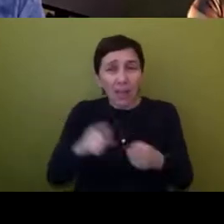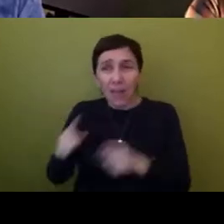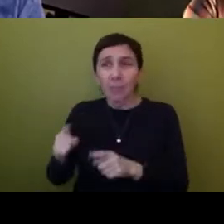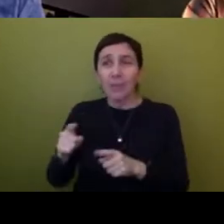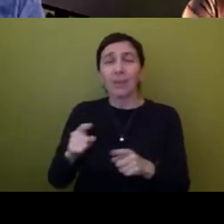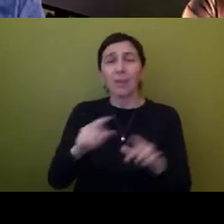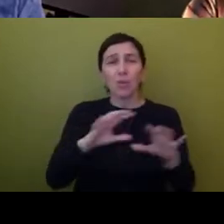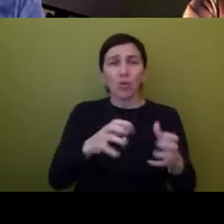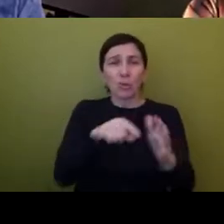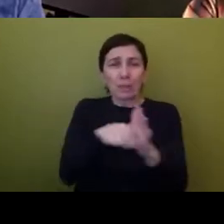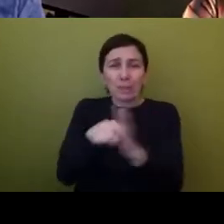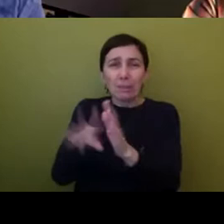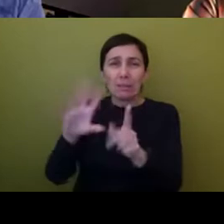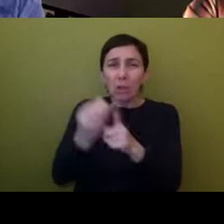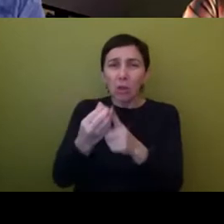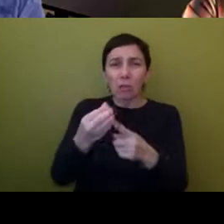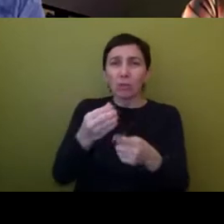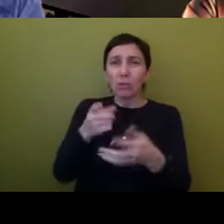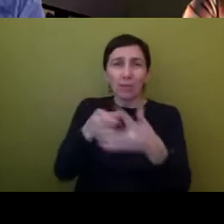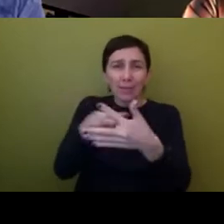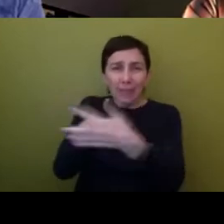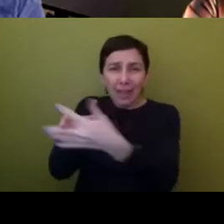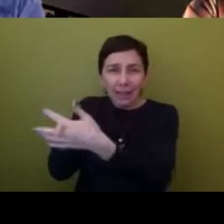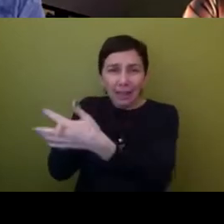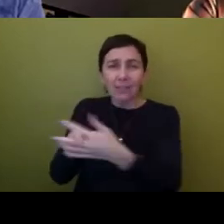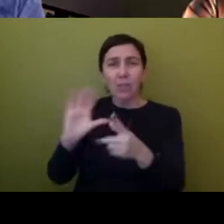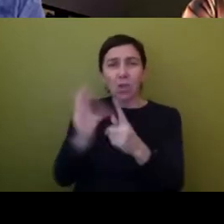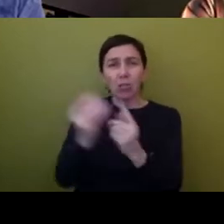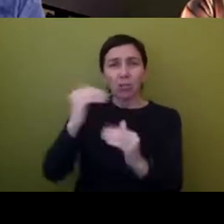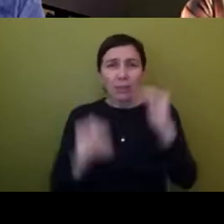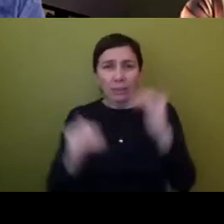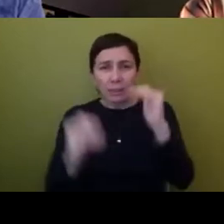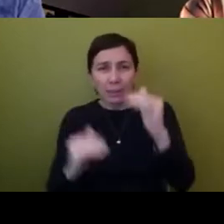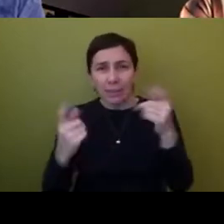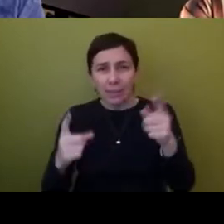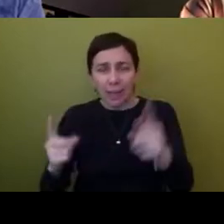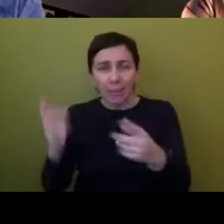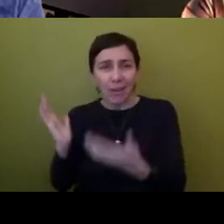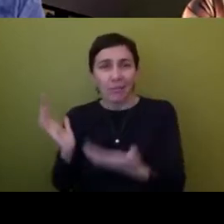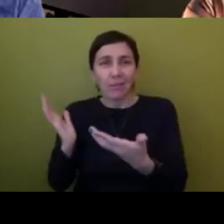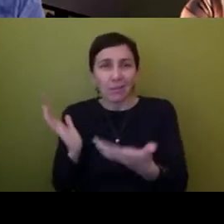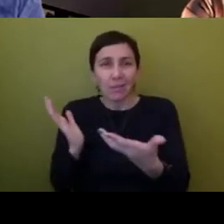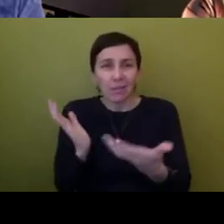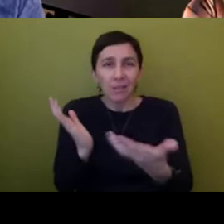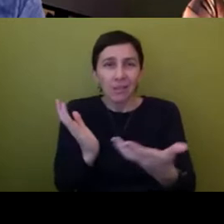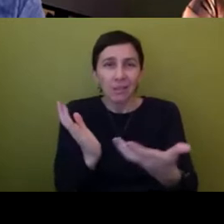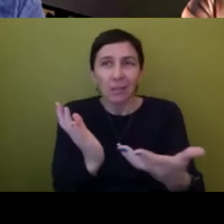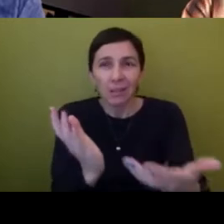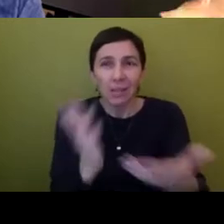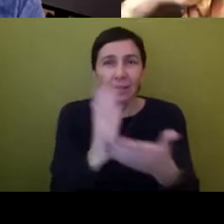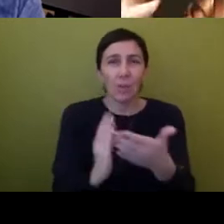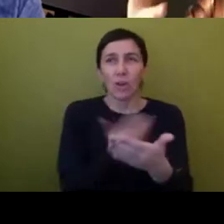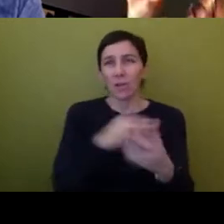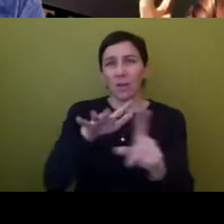cultural attacks and the cultural injustices that accompany and justify, uh, all of that. Right. So